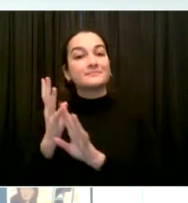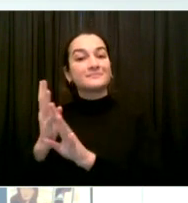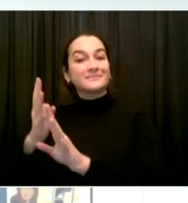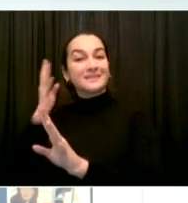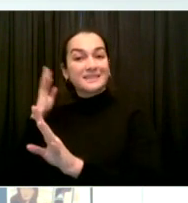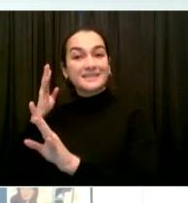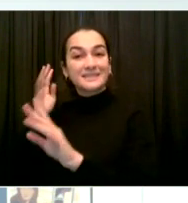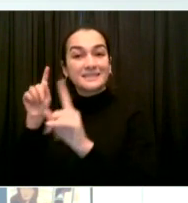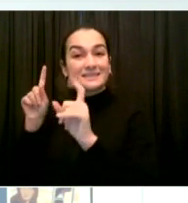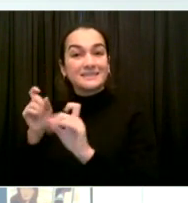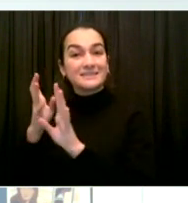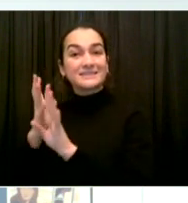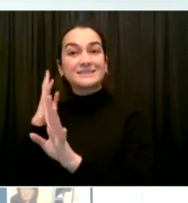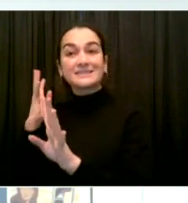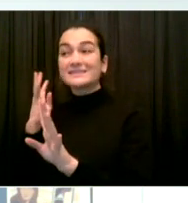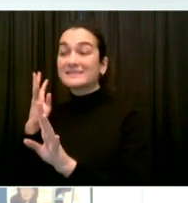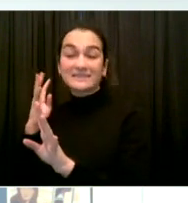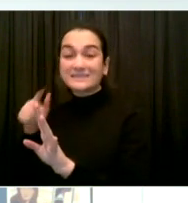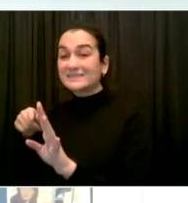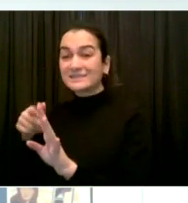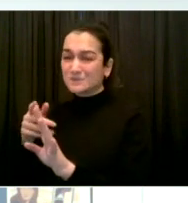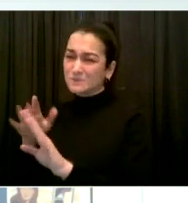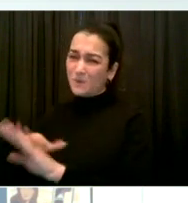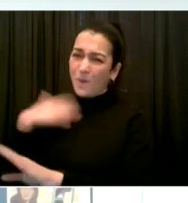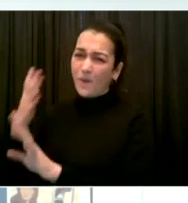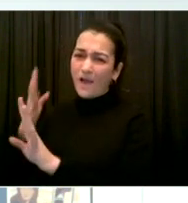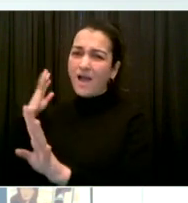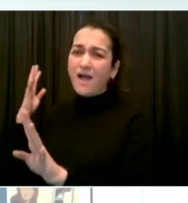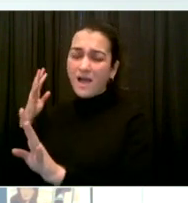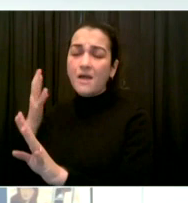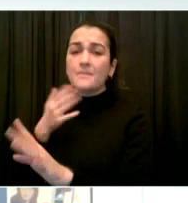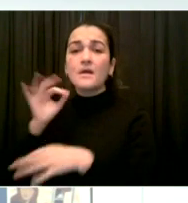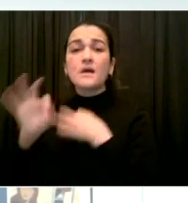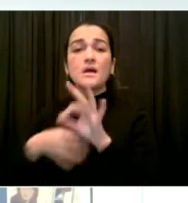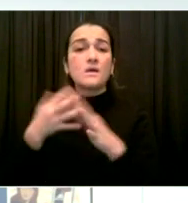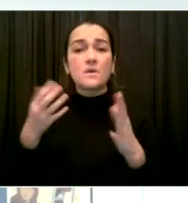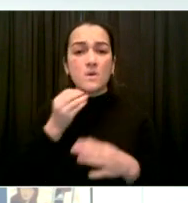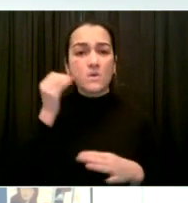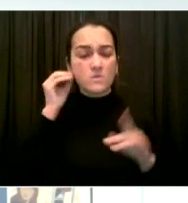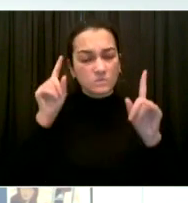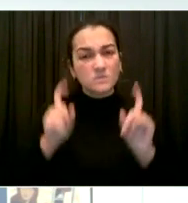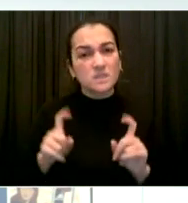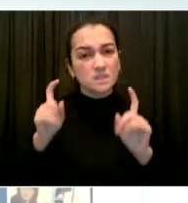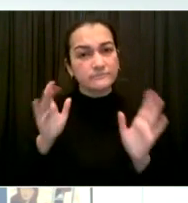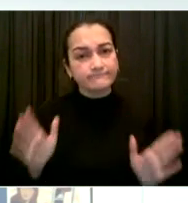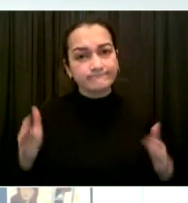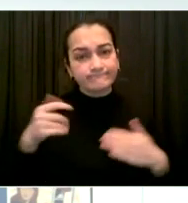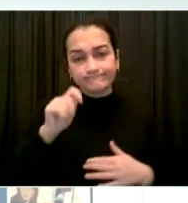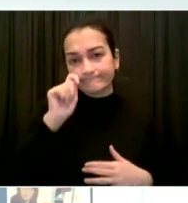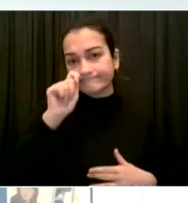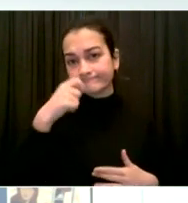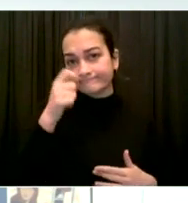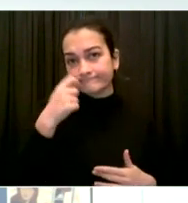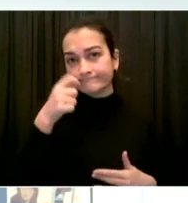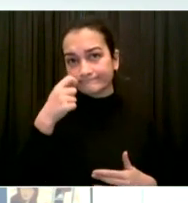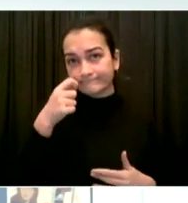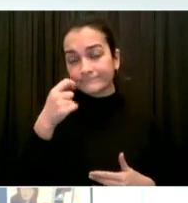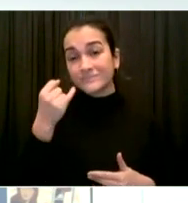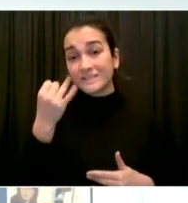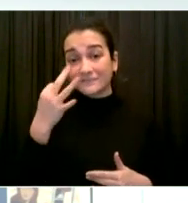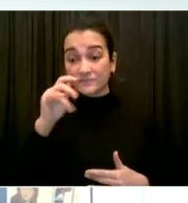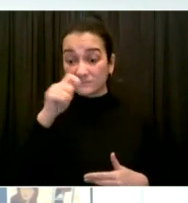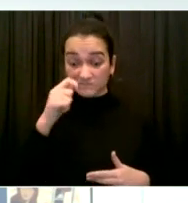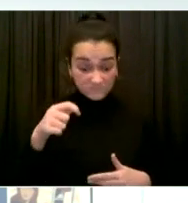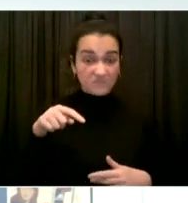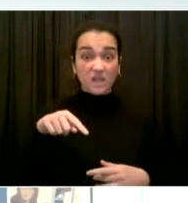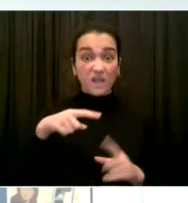test positive after taking a home self-test, you should call your provider or call us at 212-COVID-19 in order